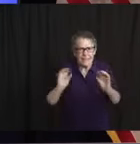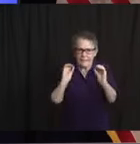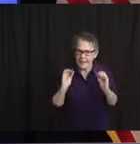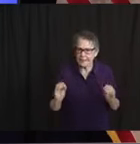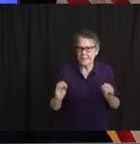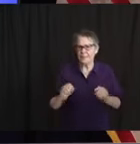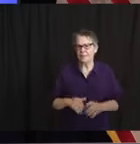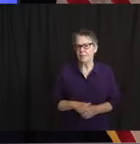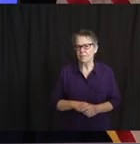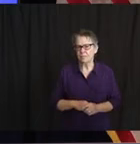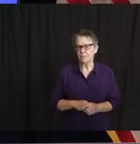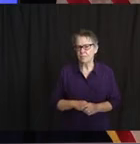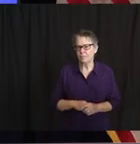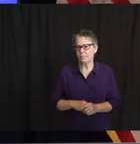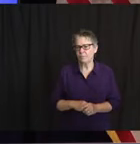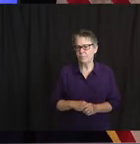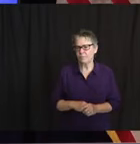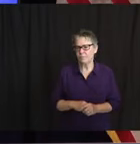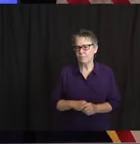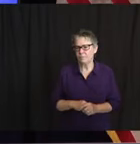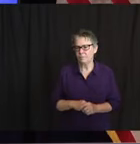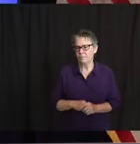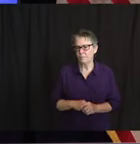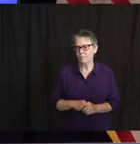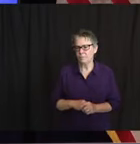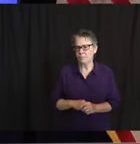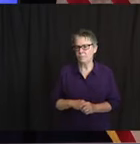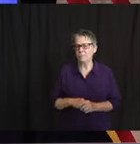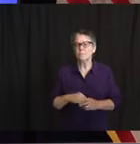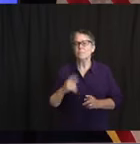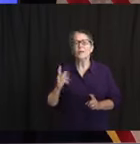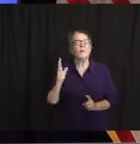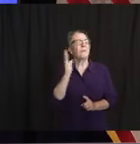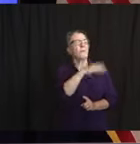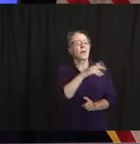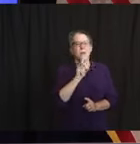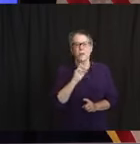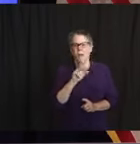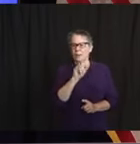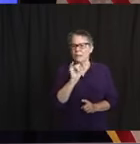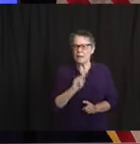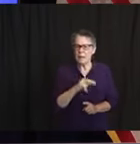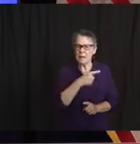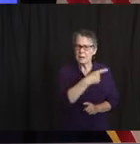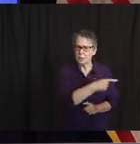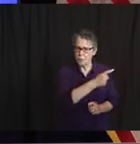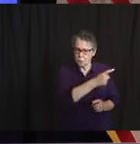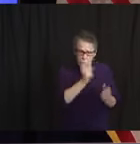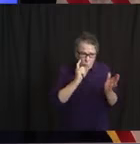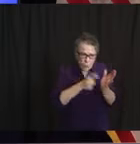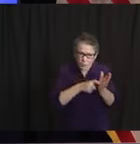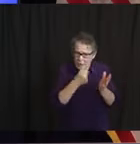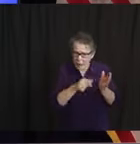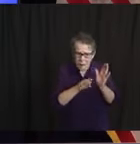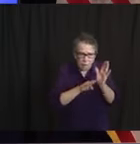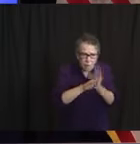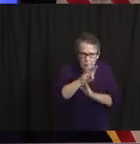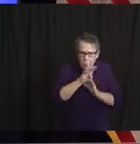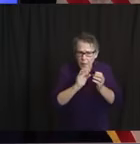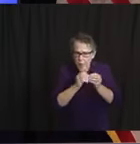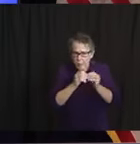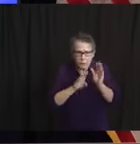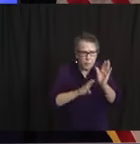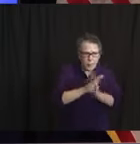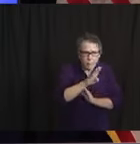Saturday collection. It looks like there was a big reason coming out of the central part of the state. Is that fair to say? Yeah. So I don't want people